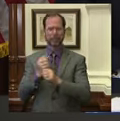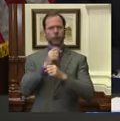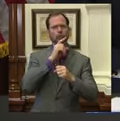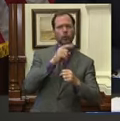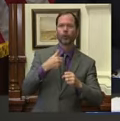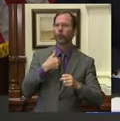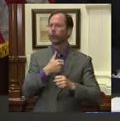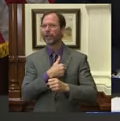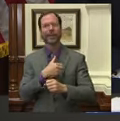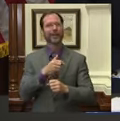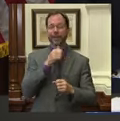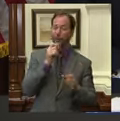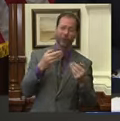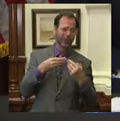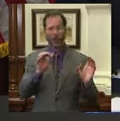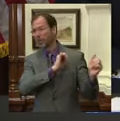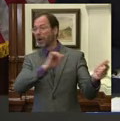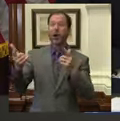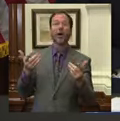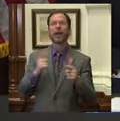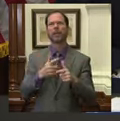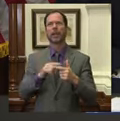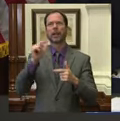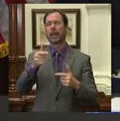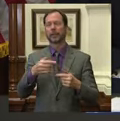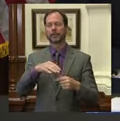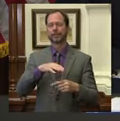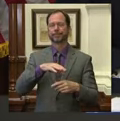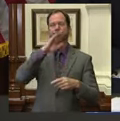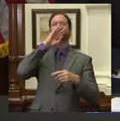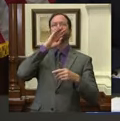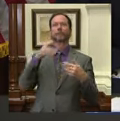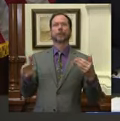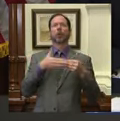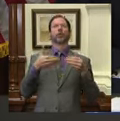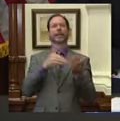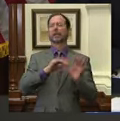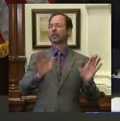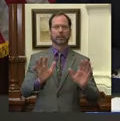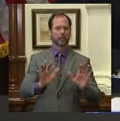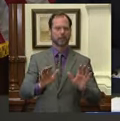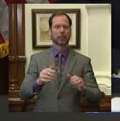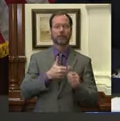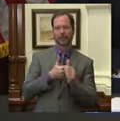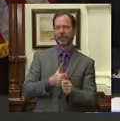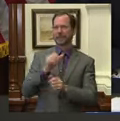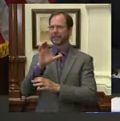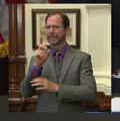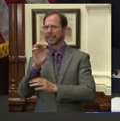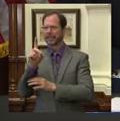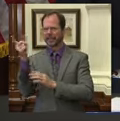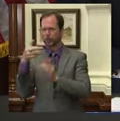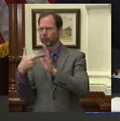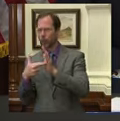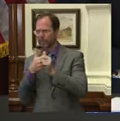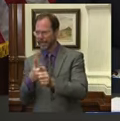reopen, only to have to close down again. So, consistent with CDC guidelines and based